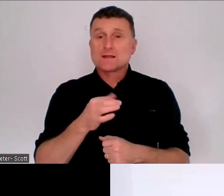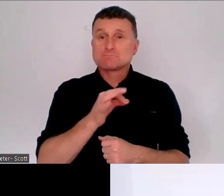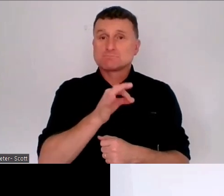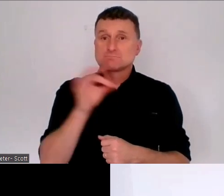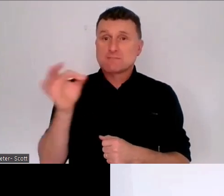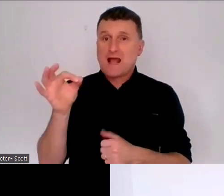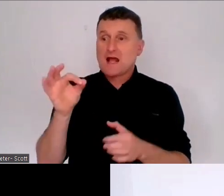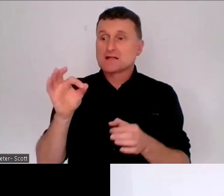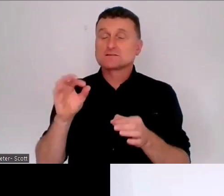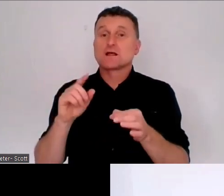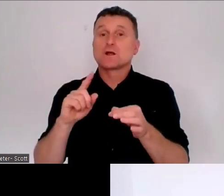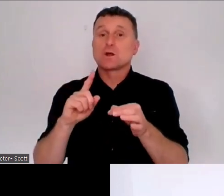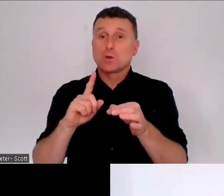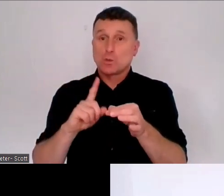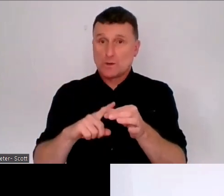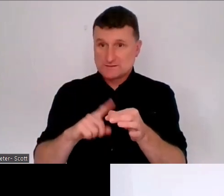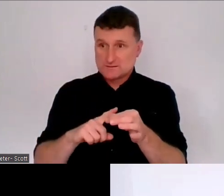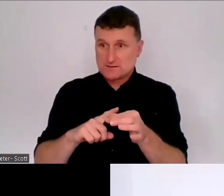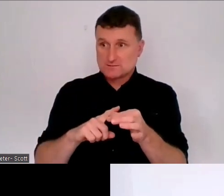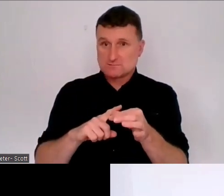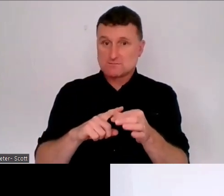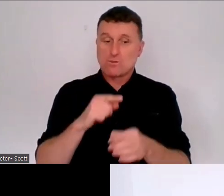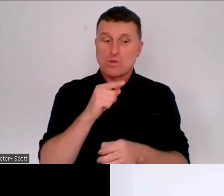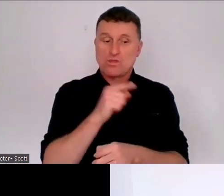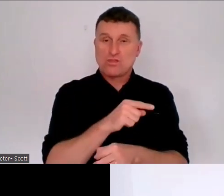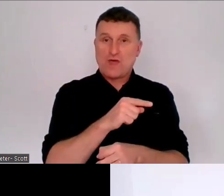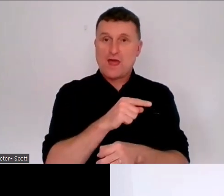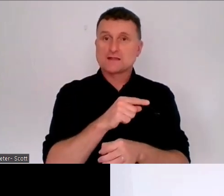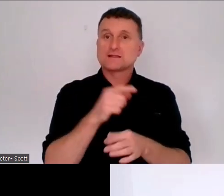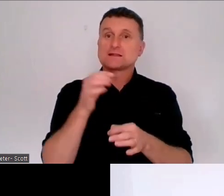when decision making arrangements go wrong.